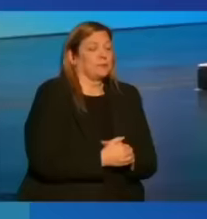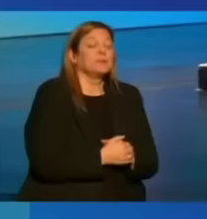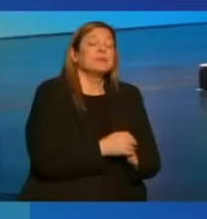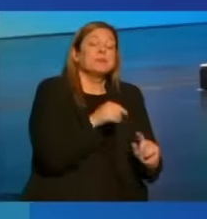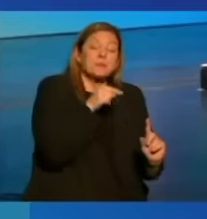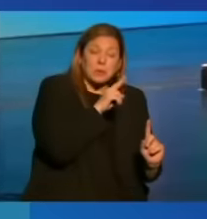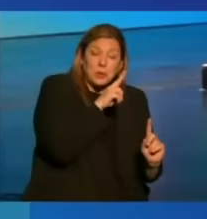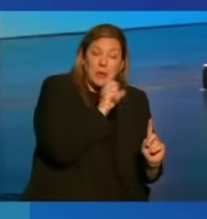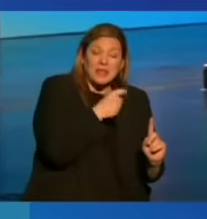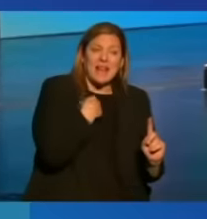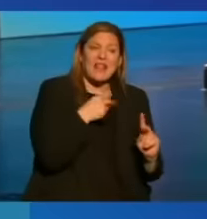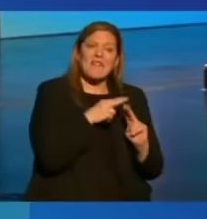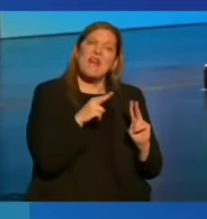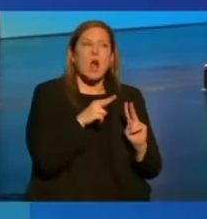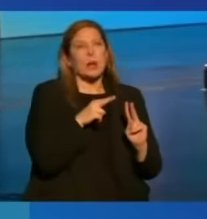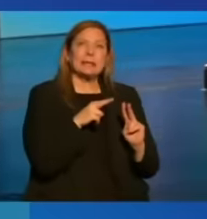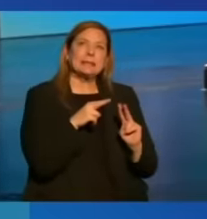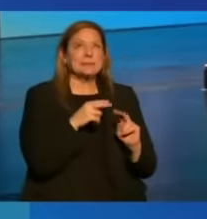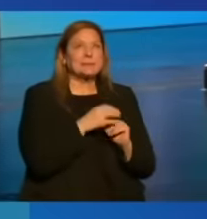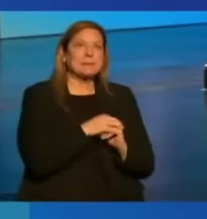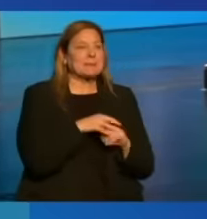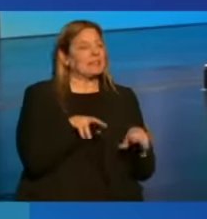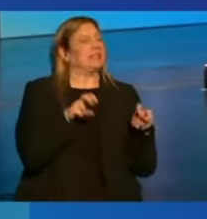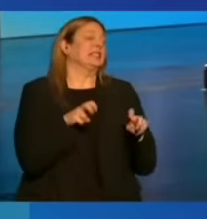a particularly stingy safety net.